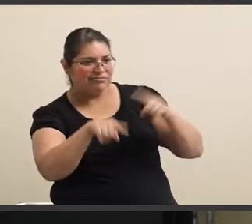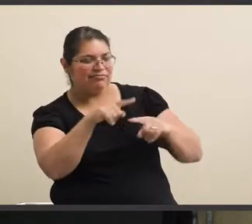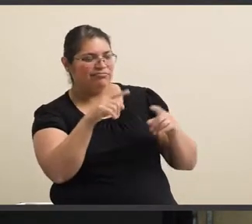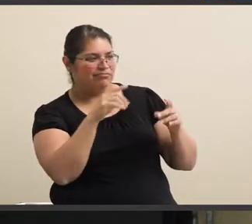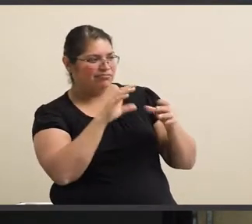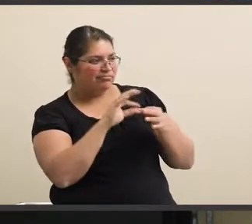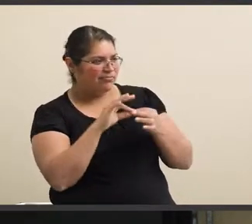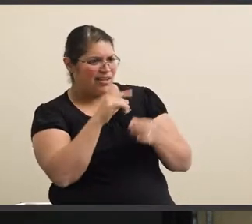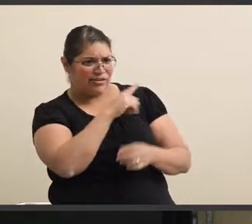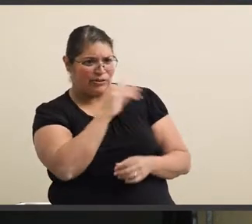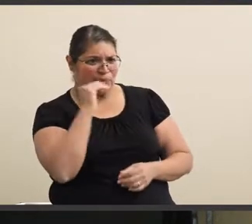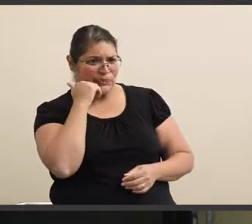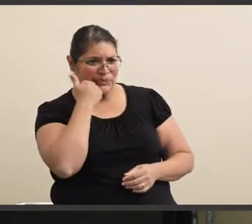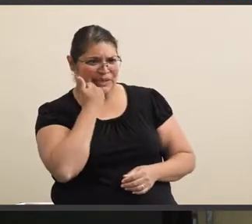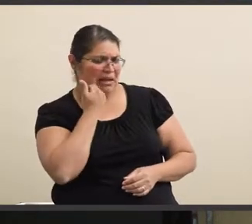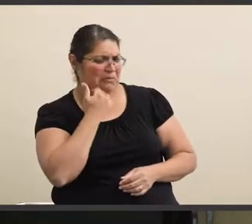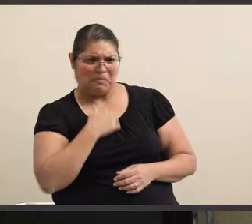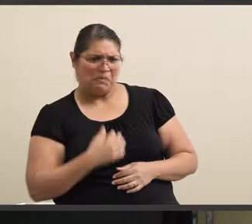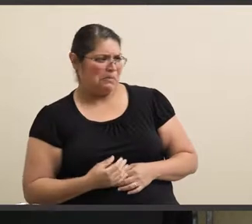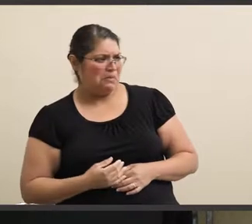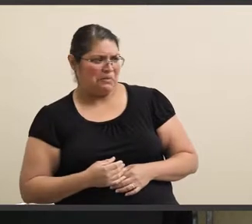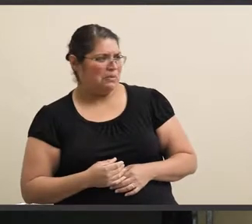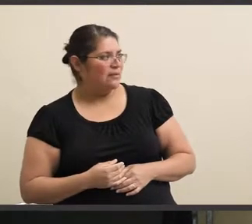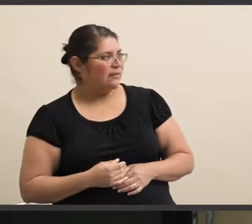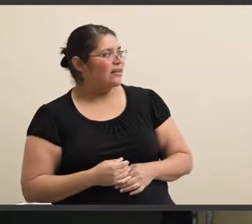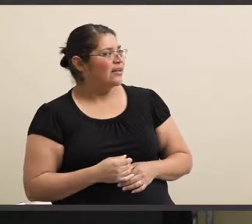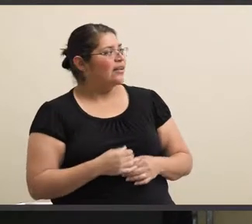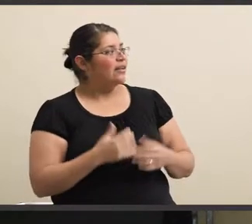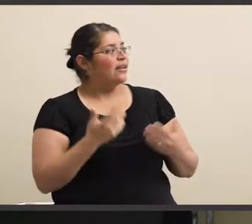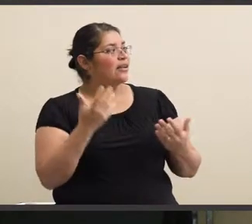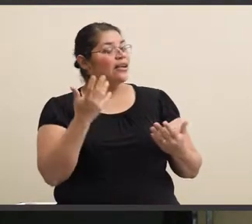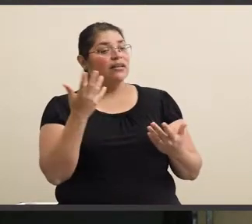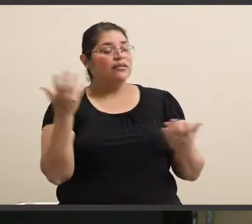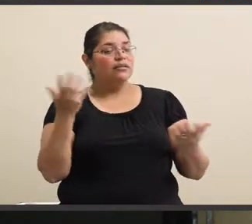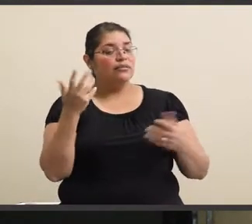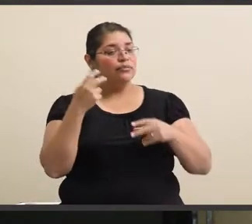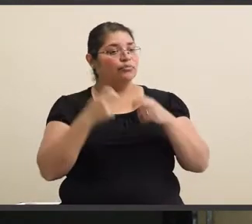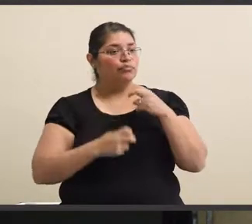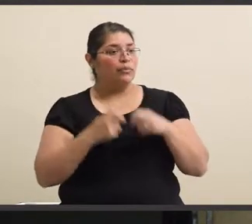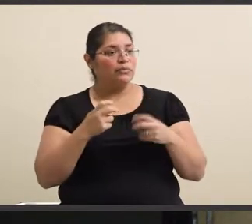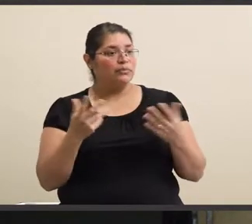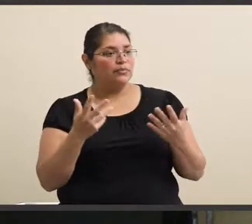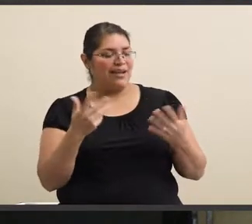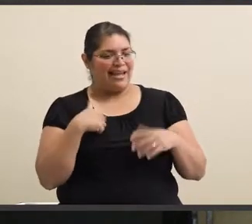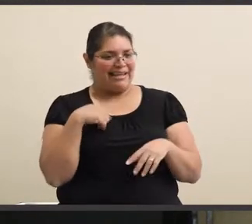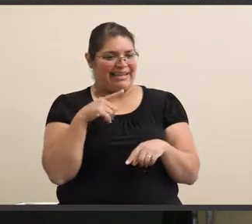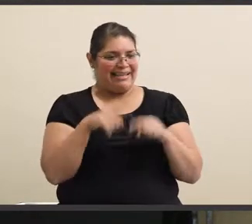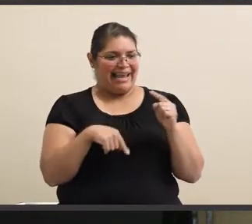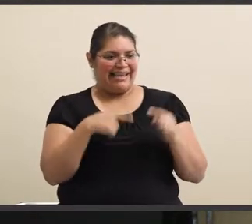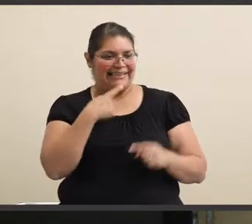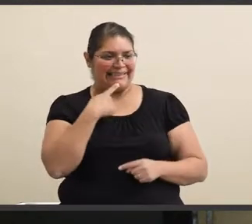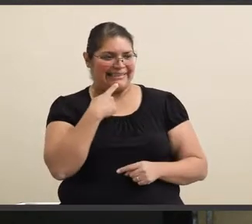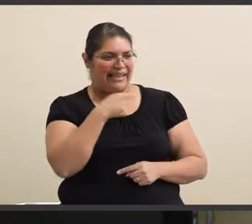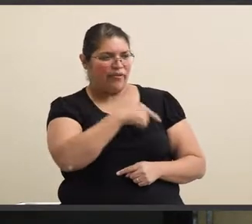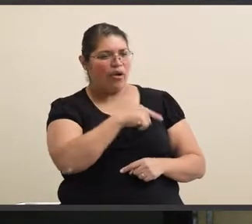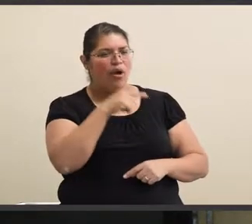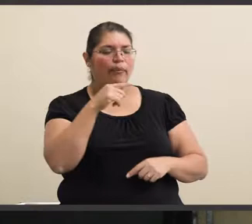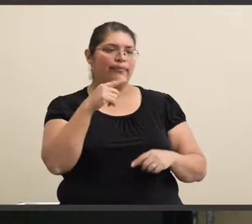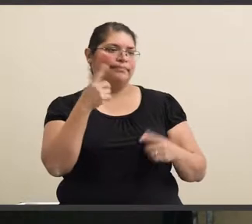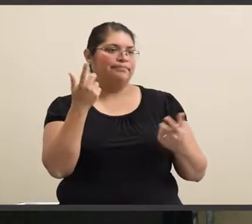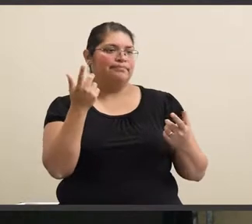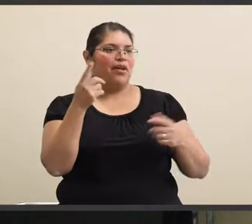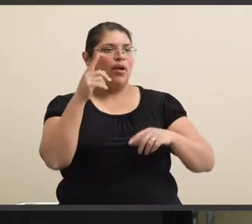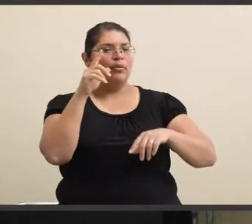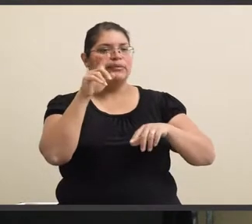not a very shy group. Okay. So from we, we can't really say this is a random sample